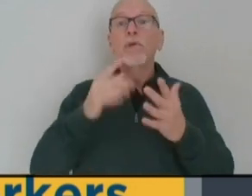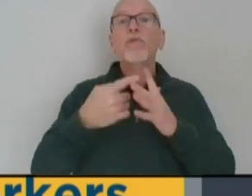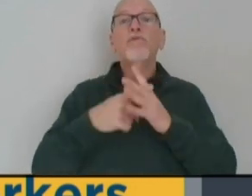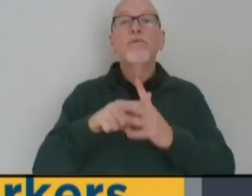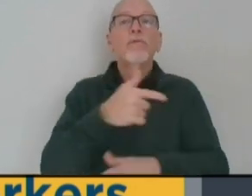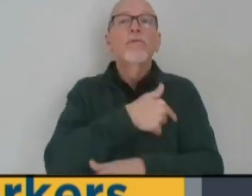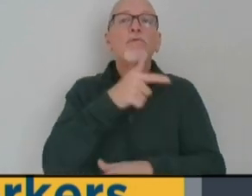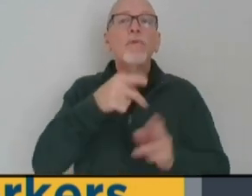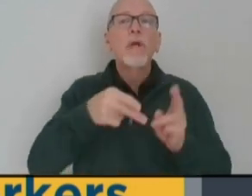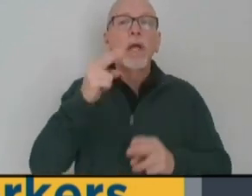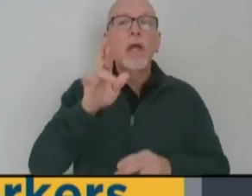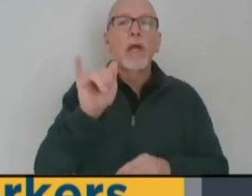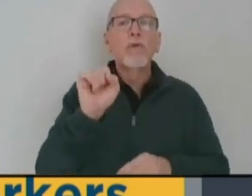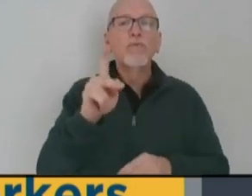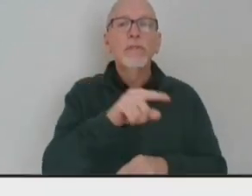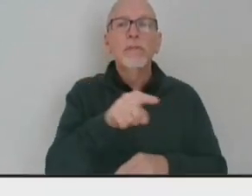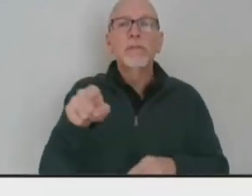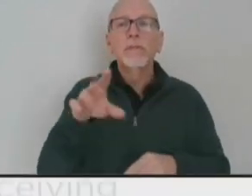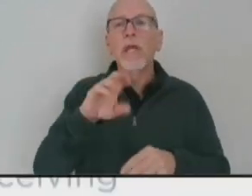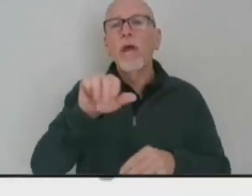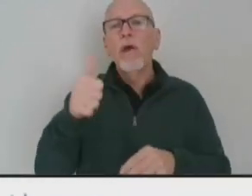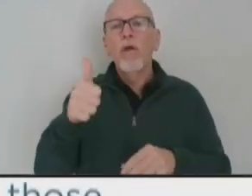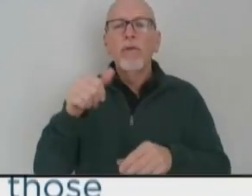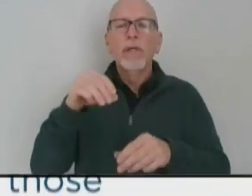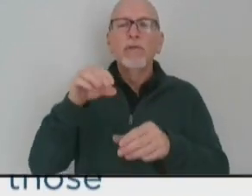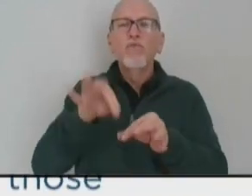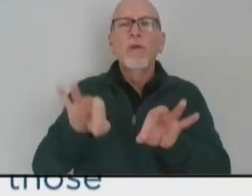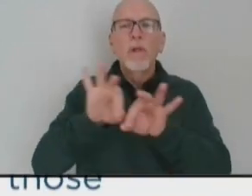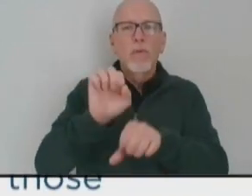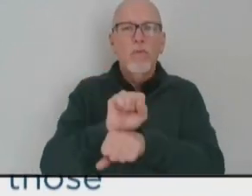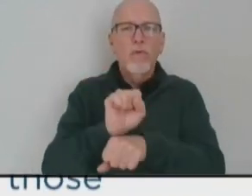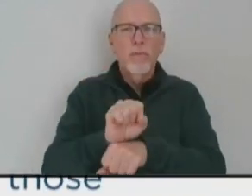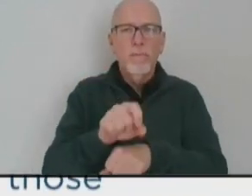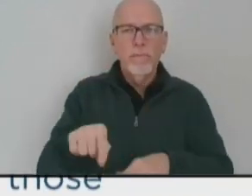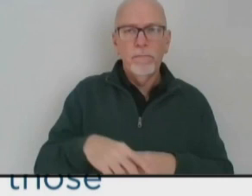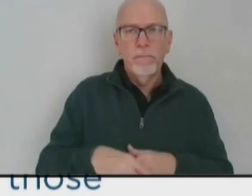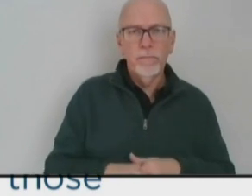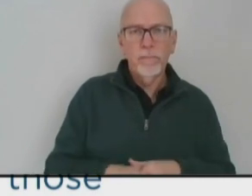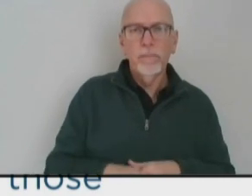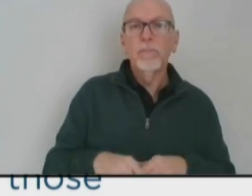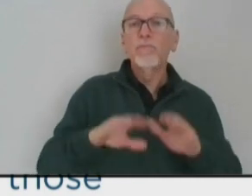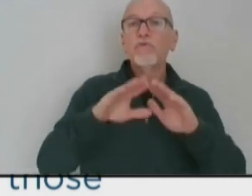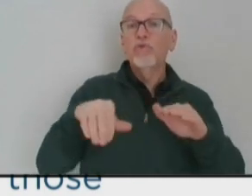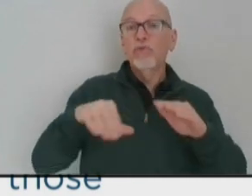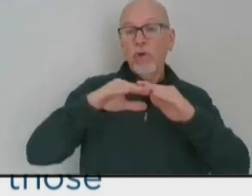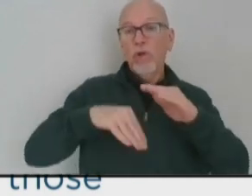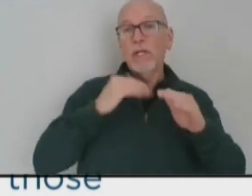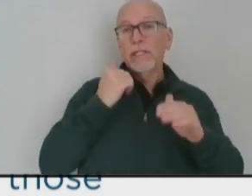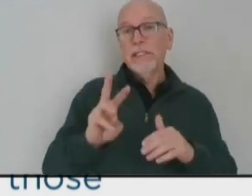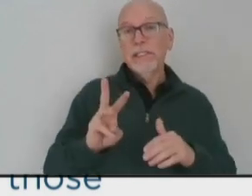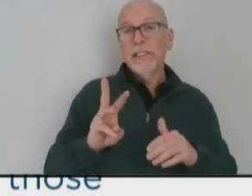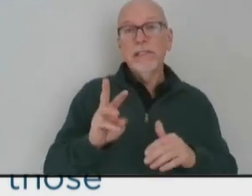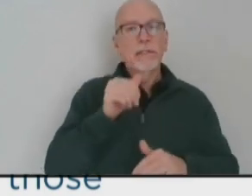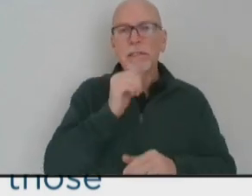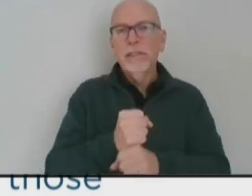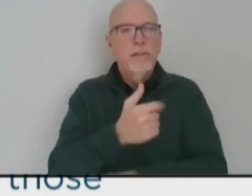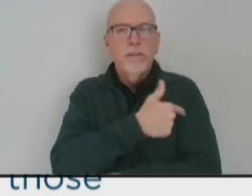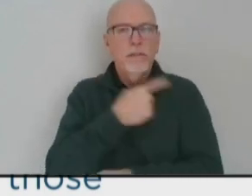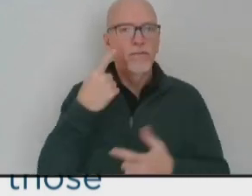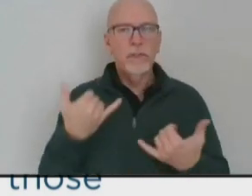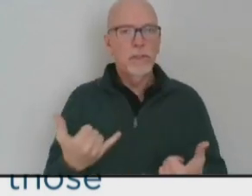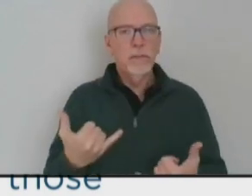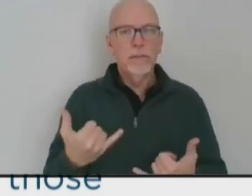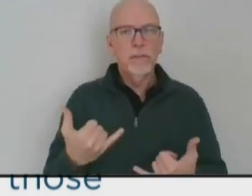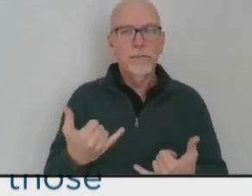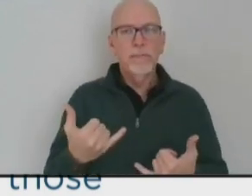people and critical infrastructure workers. Keep in mind that children under the age of 16 will not be receiving the vaccine at this time because those